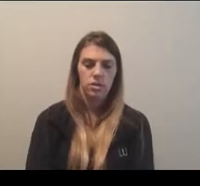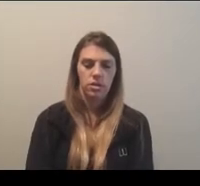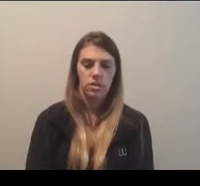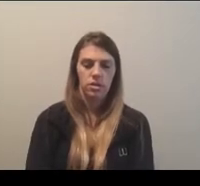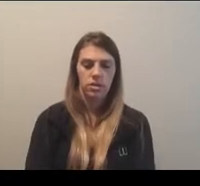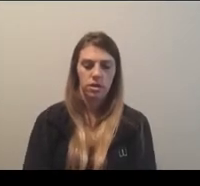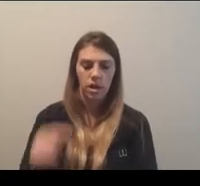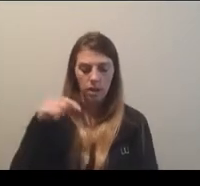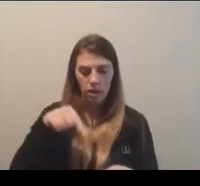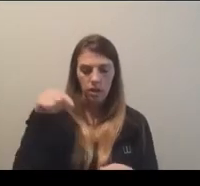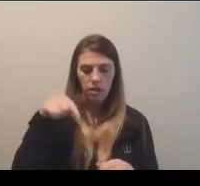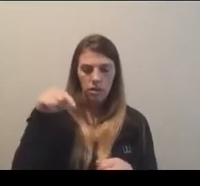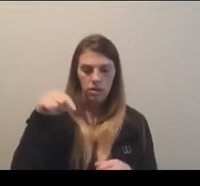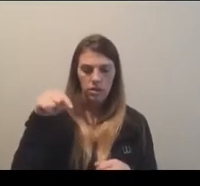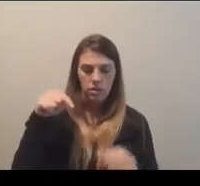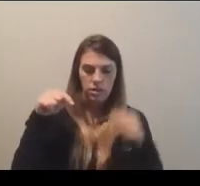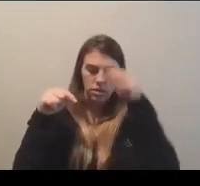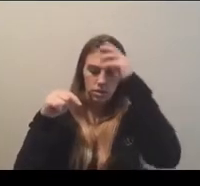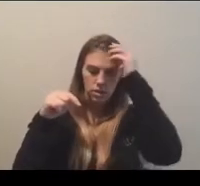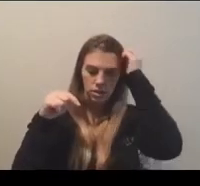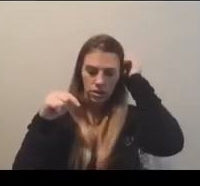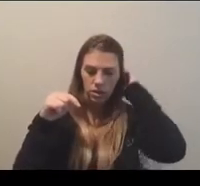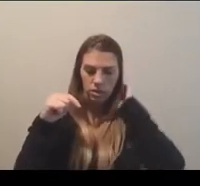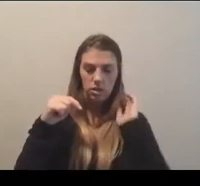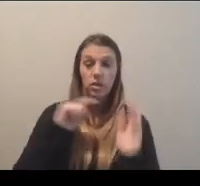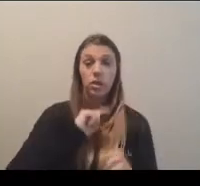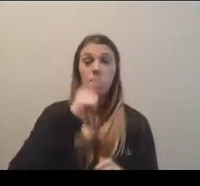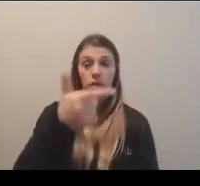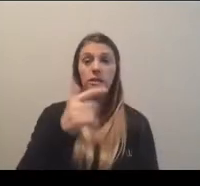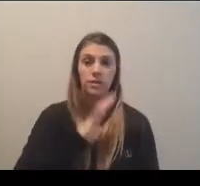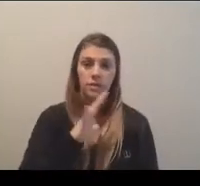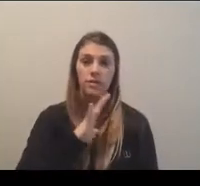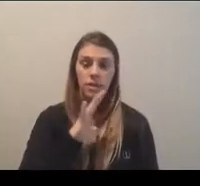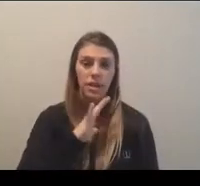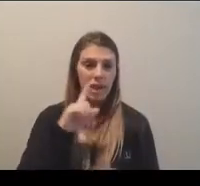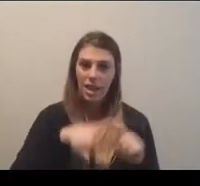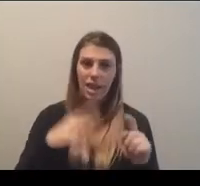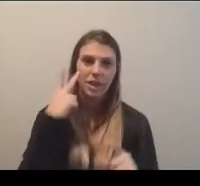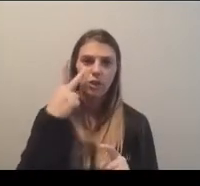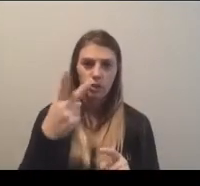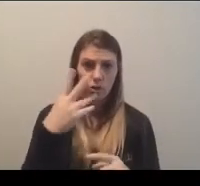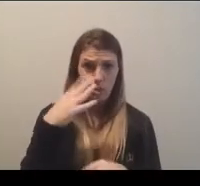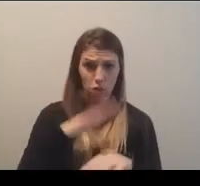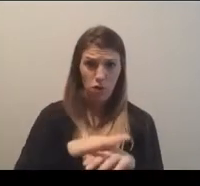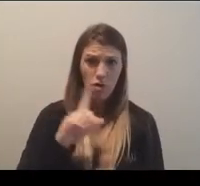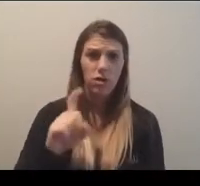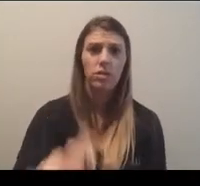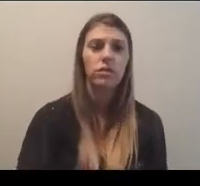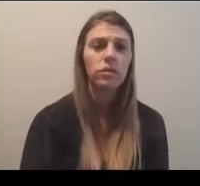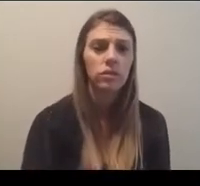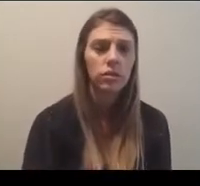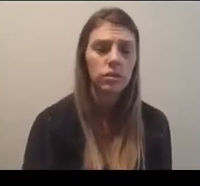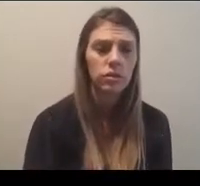how is equity being addressed and enhanced for student athletes across our NCAA championships more broadly? Thanks. Yeah. Well, good morning, everyone.